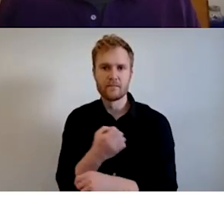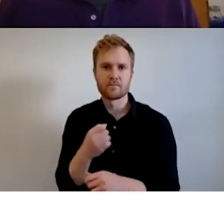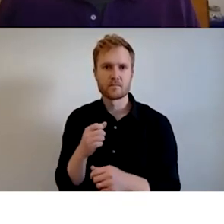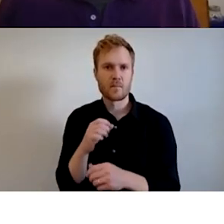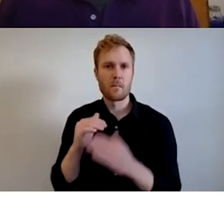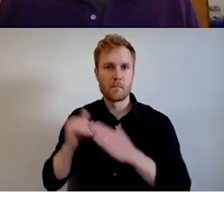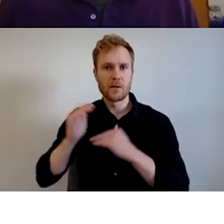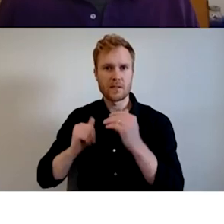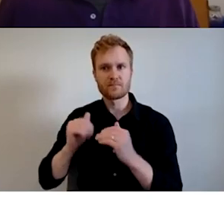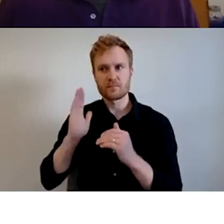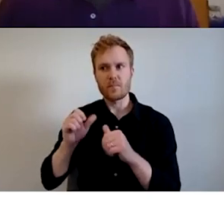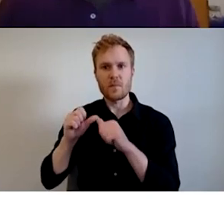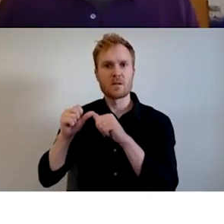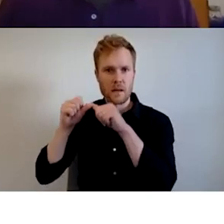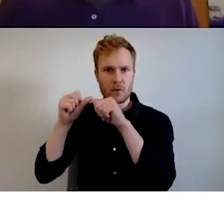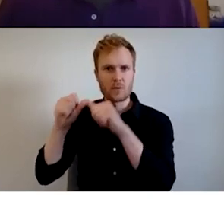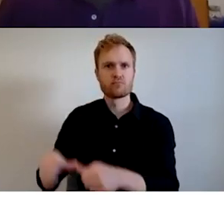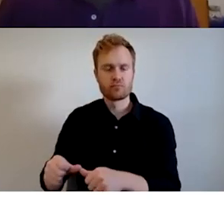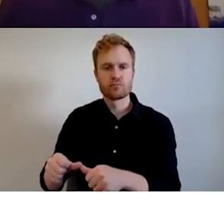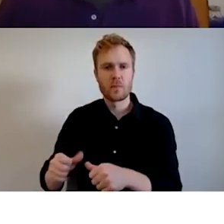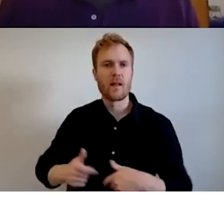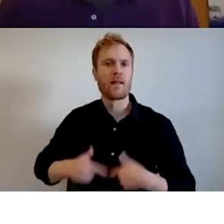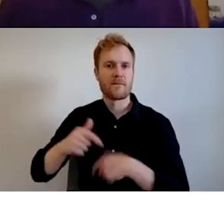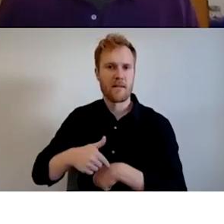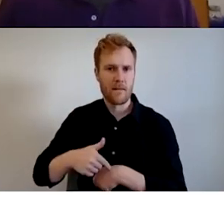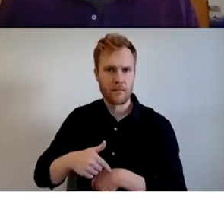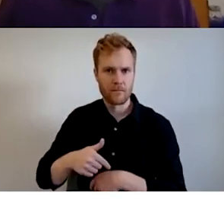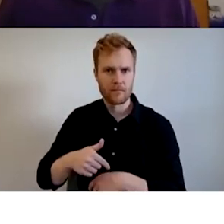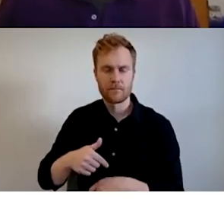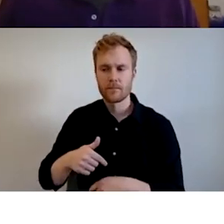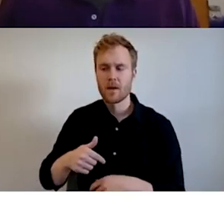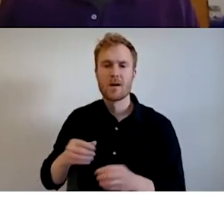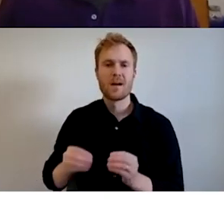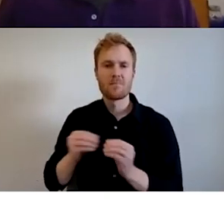last a lifetime and are, are, um, healthier for all of our occupants and the public as a whole.